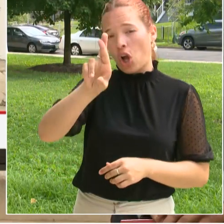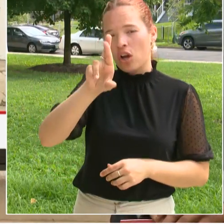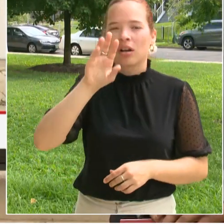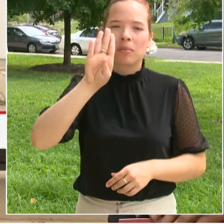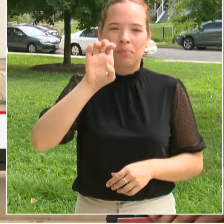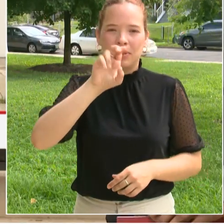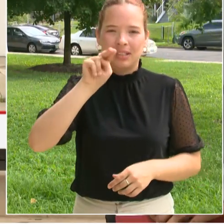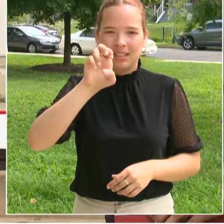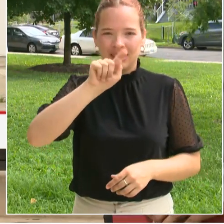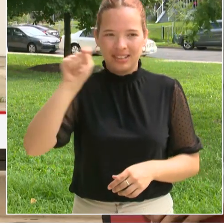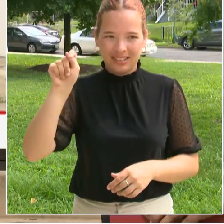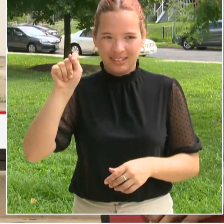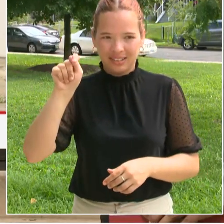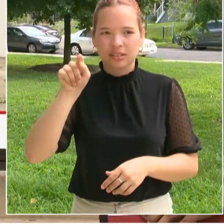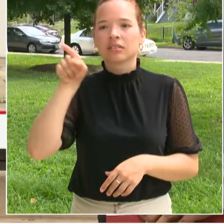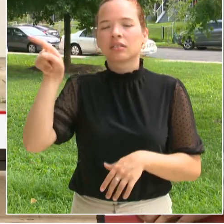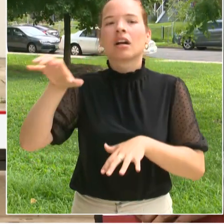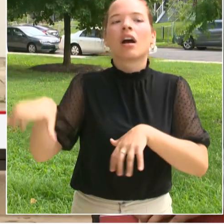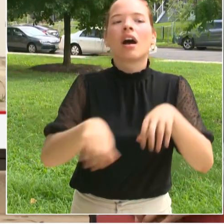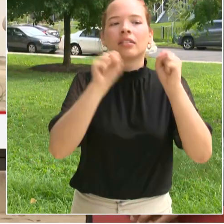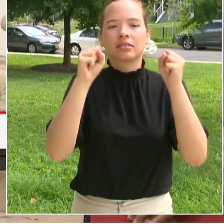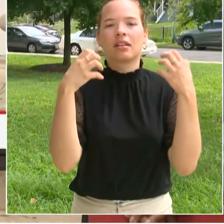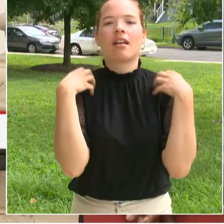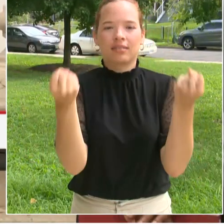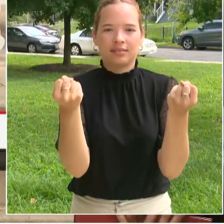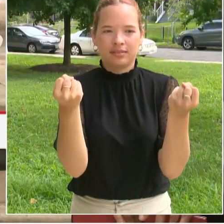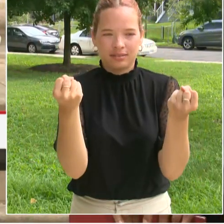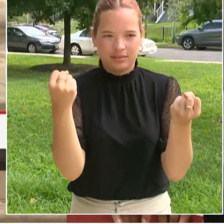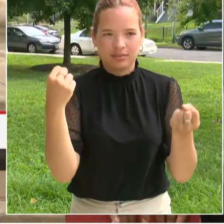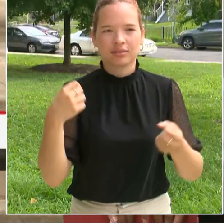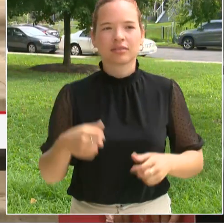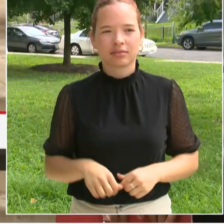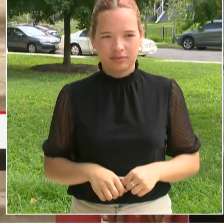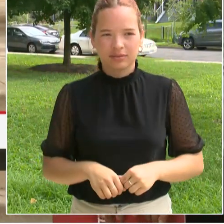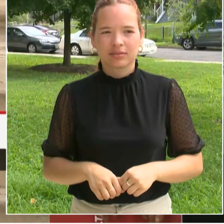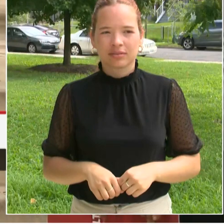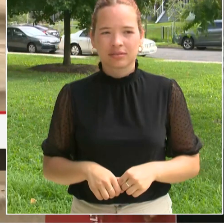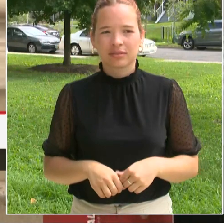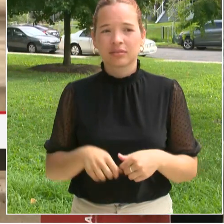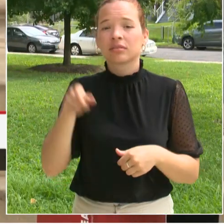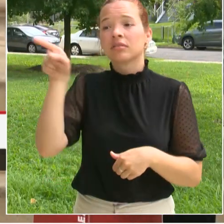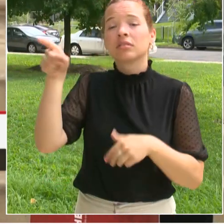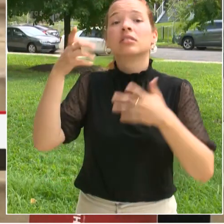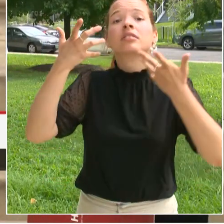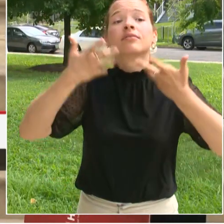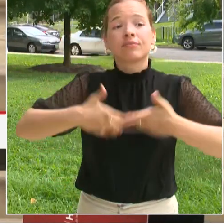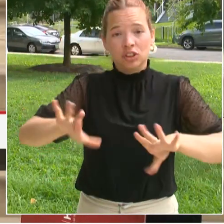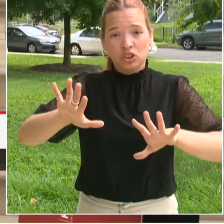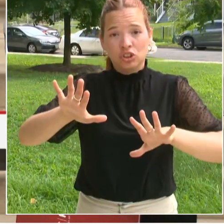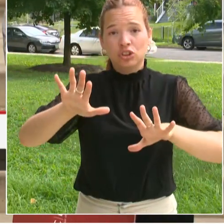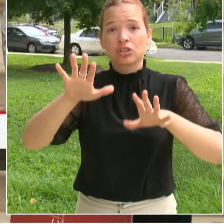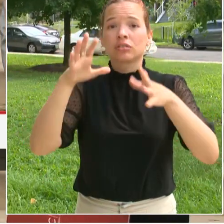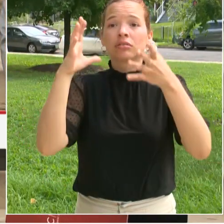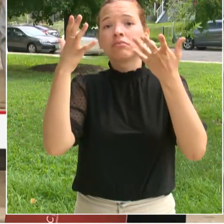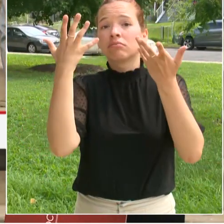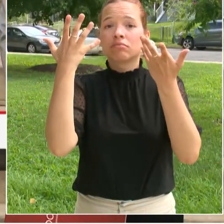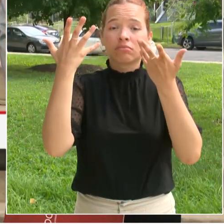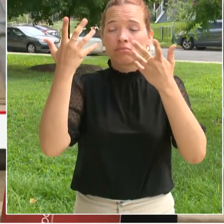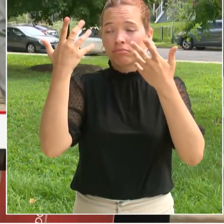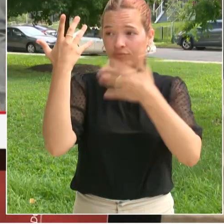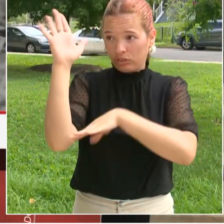I know we'll have time at the end for question and answer, so we'll be here to answer any questions that you have. Thank you.